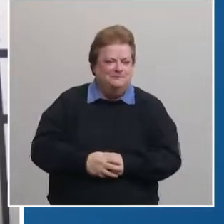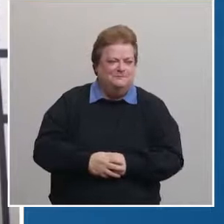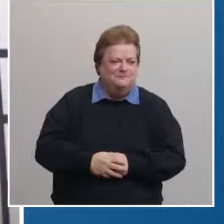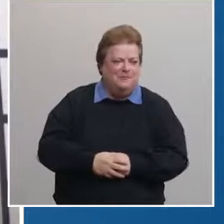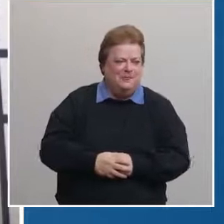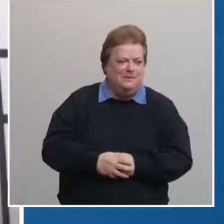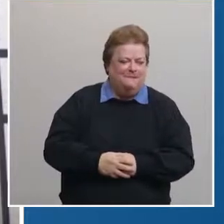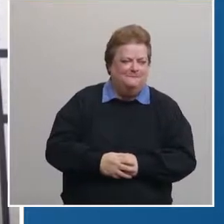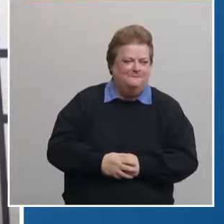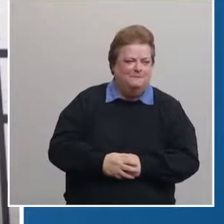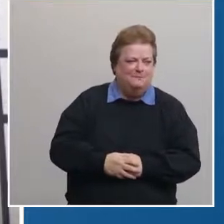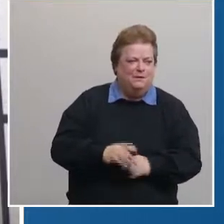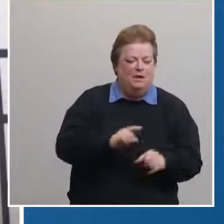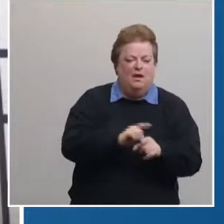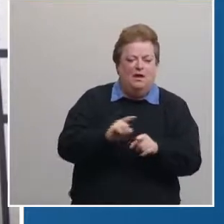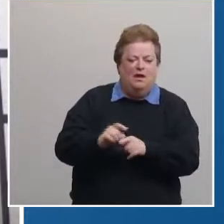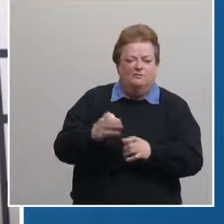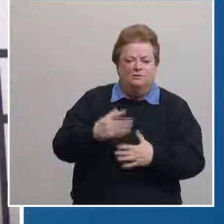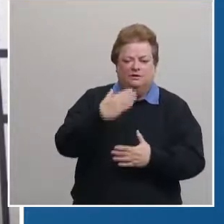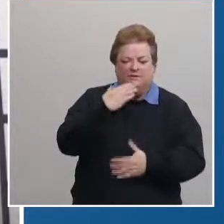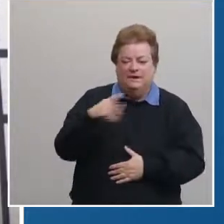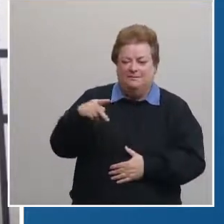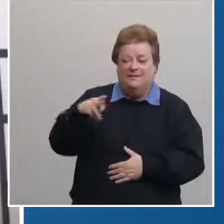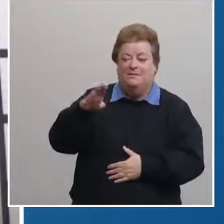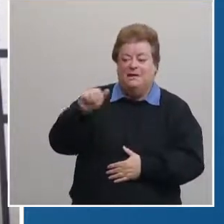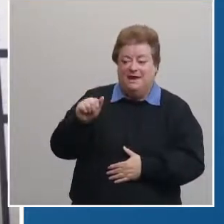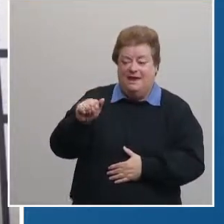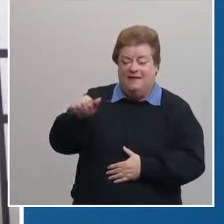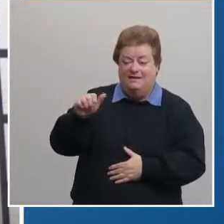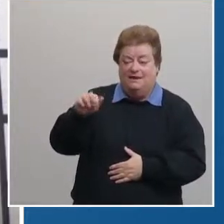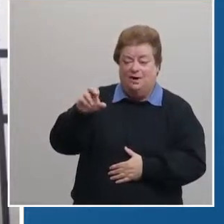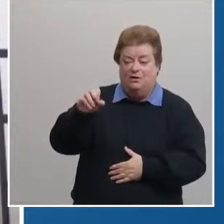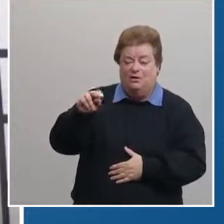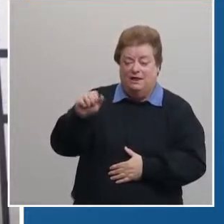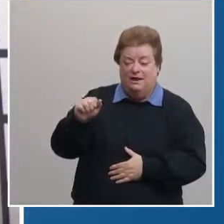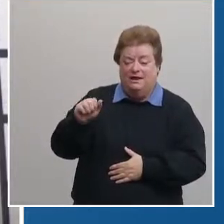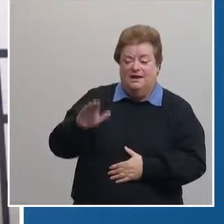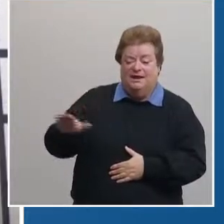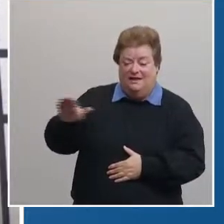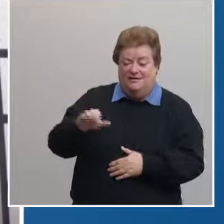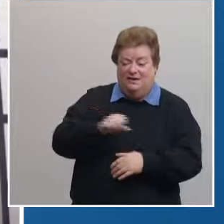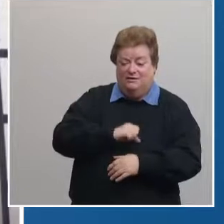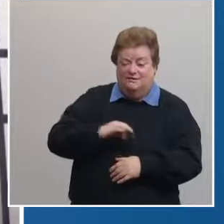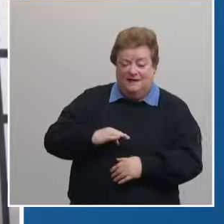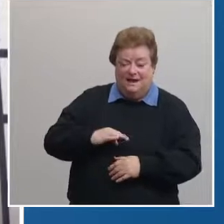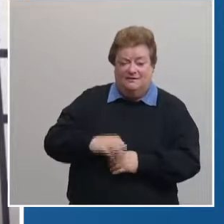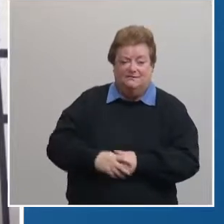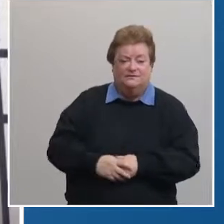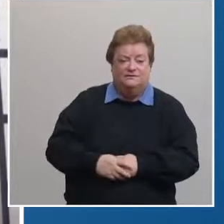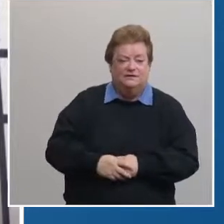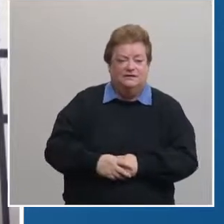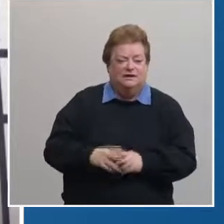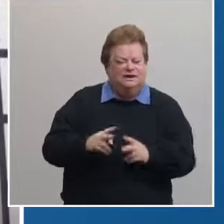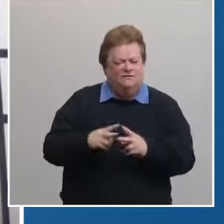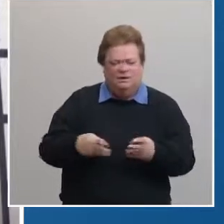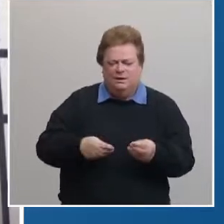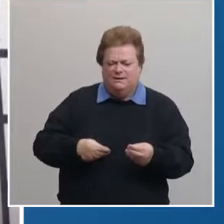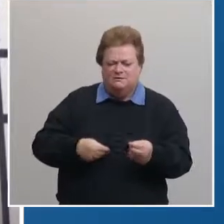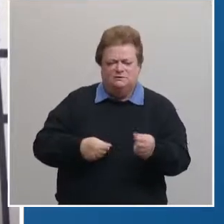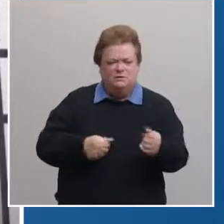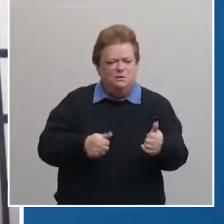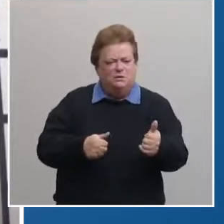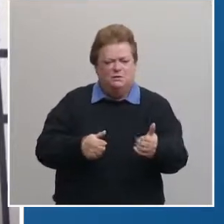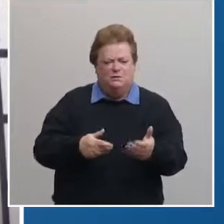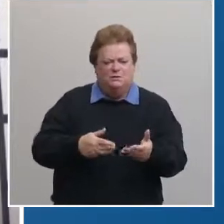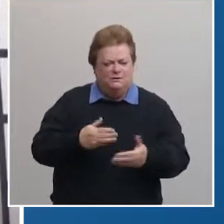I also want to thank PBA arena and a staff that were on hand because that was a very smooth operation when you